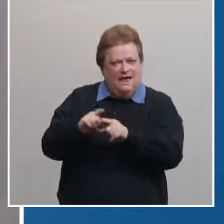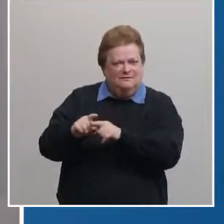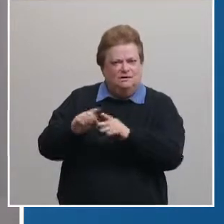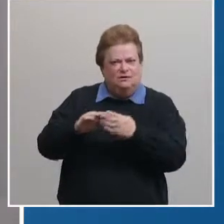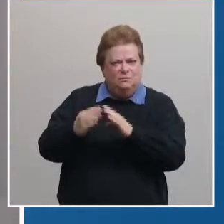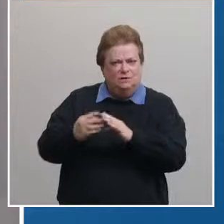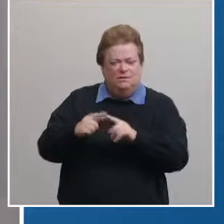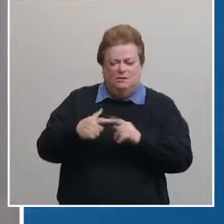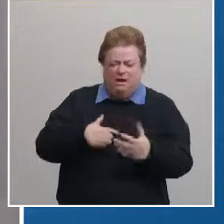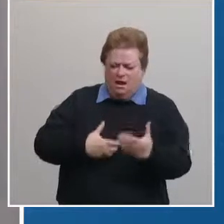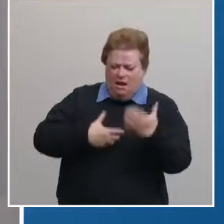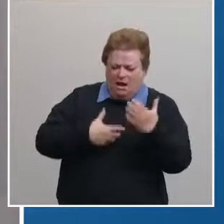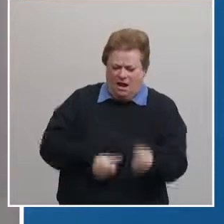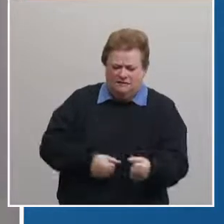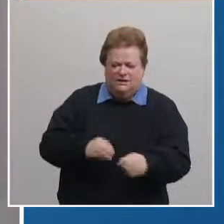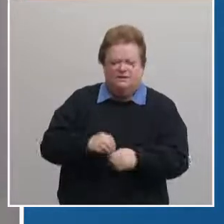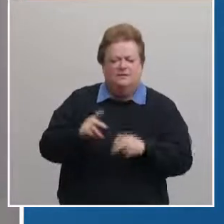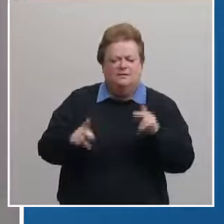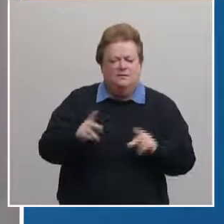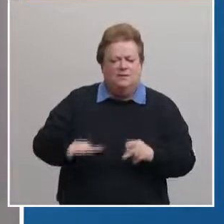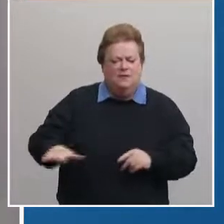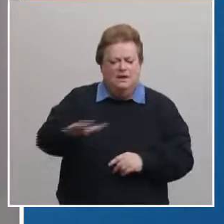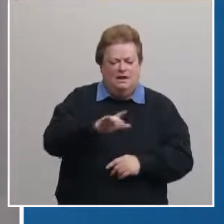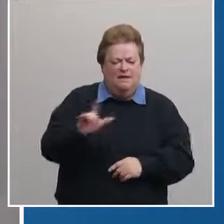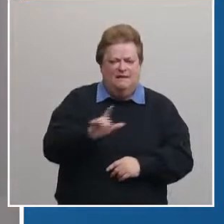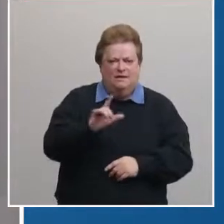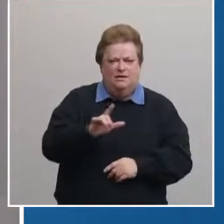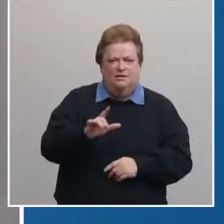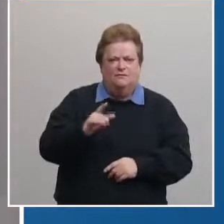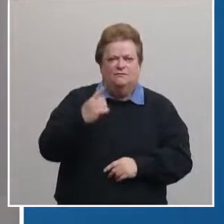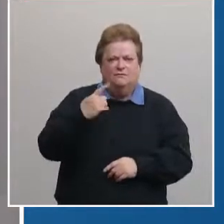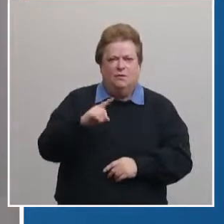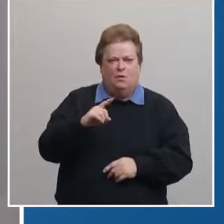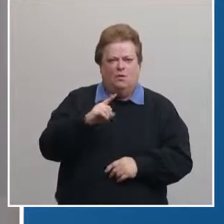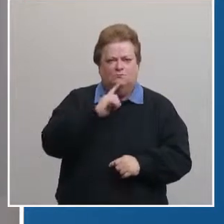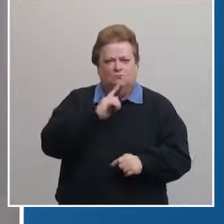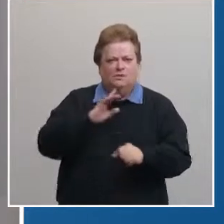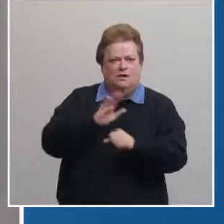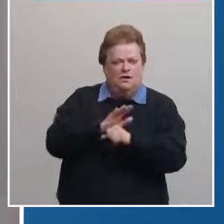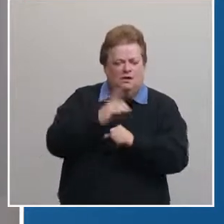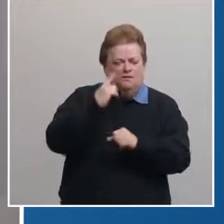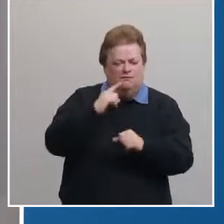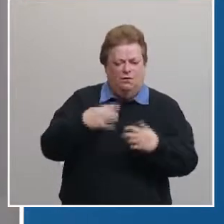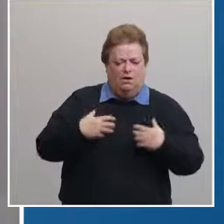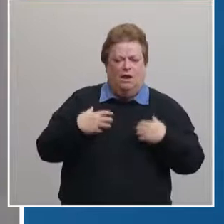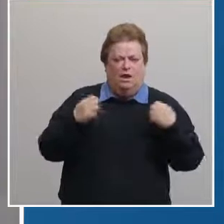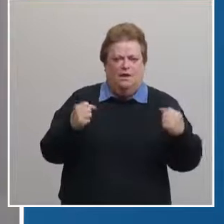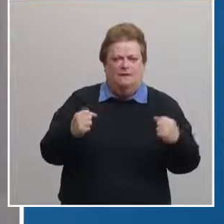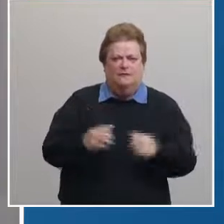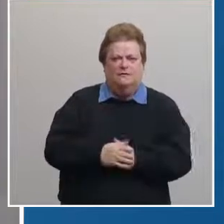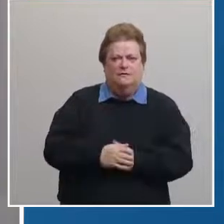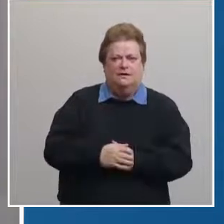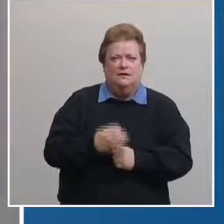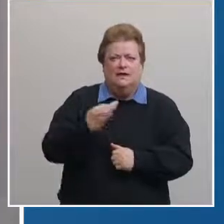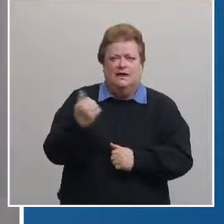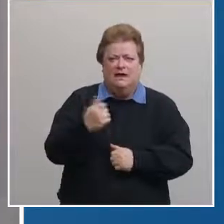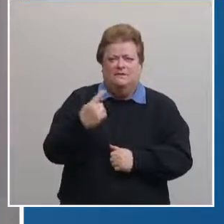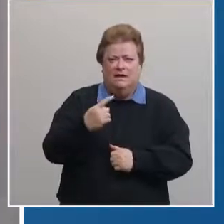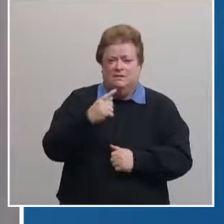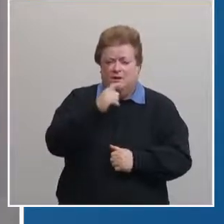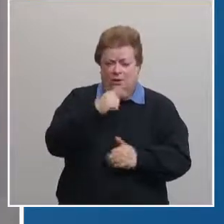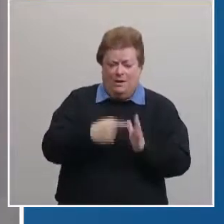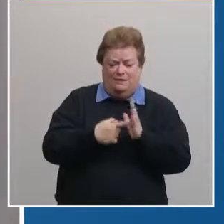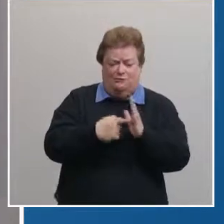in the people of Lincoln's strength and commitment to our community's well-being and if anyone has shown strength and commitment to our community's well-being